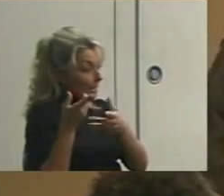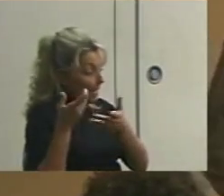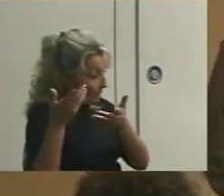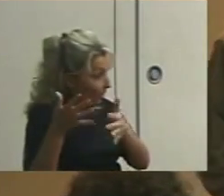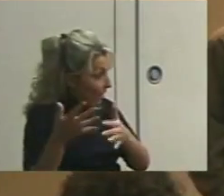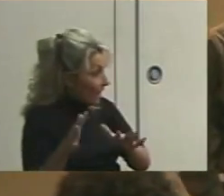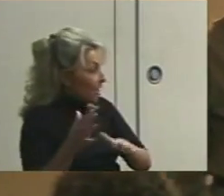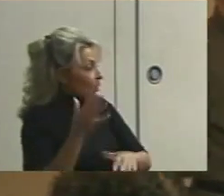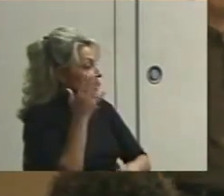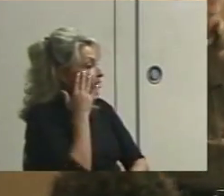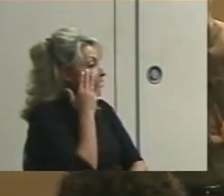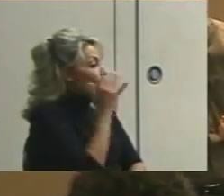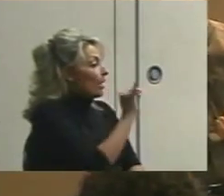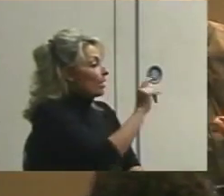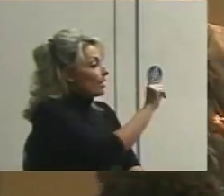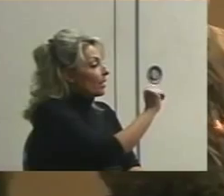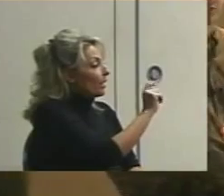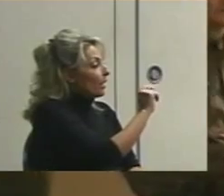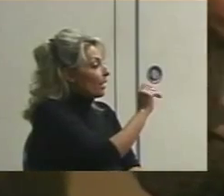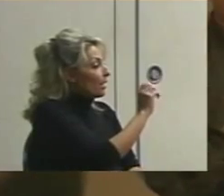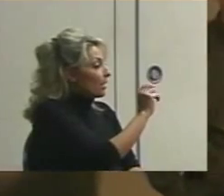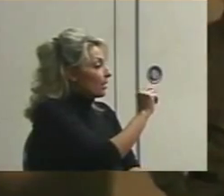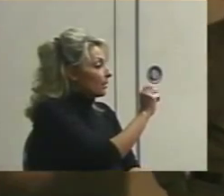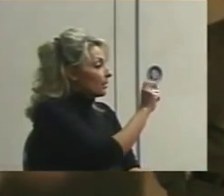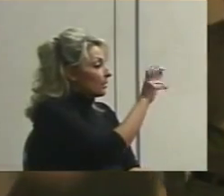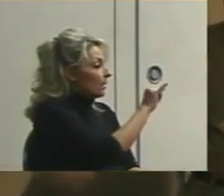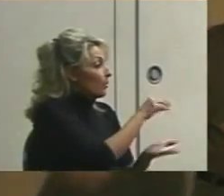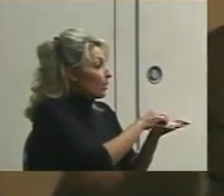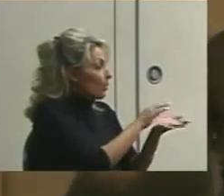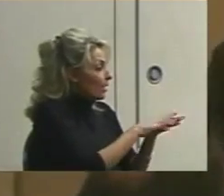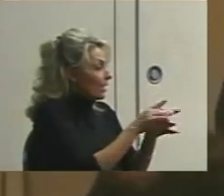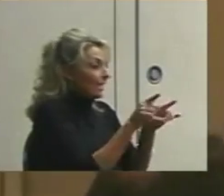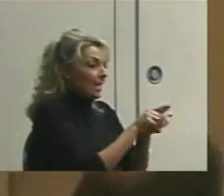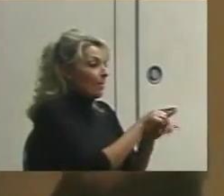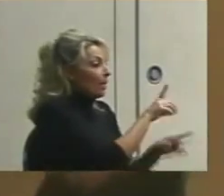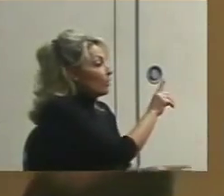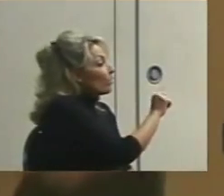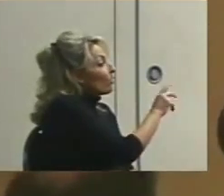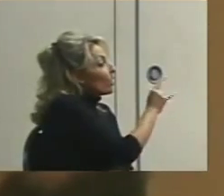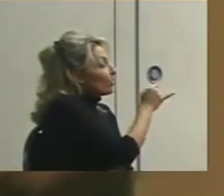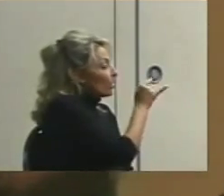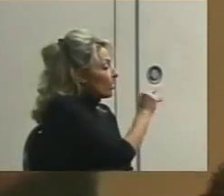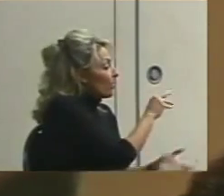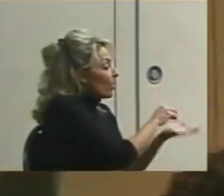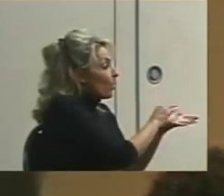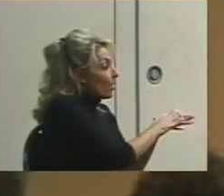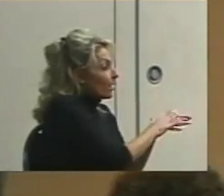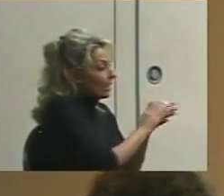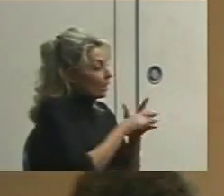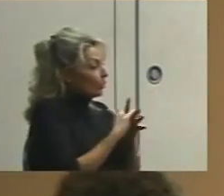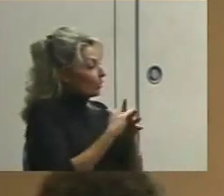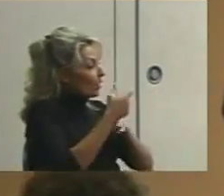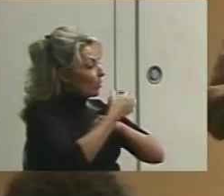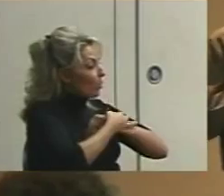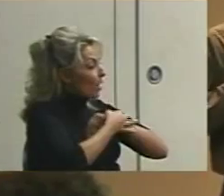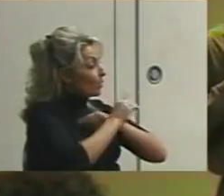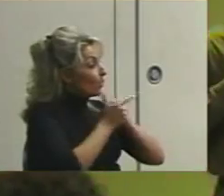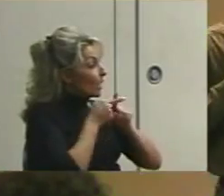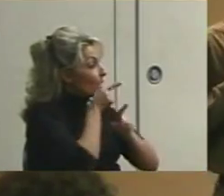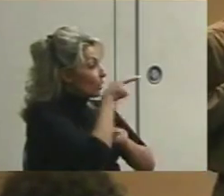known as latency recording, and it works just like duration recording, except you always start your watch when you behave.